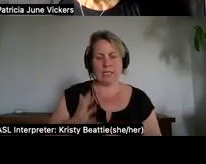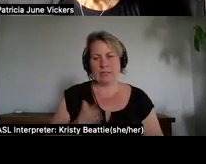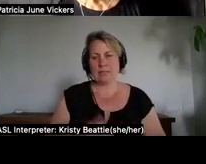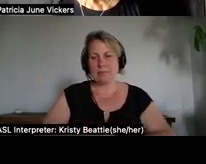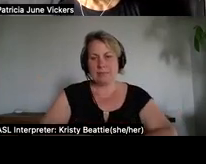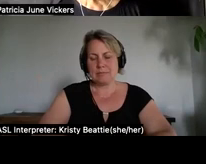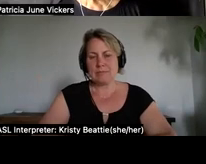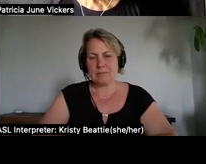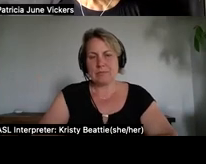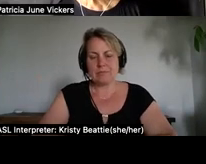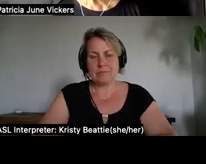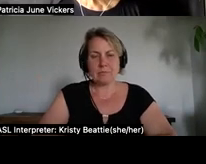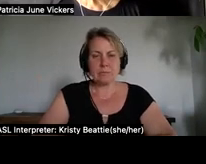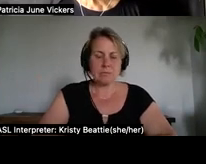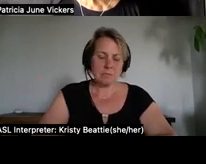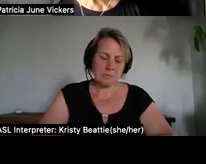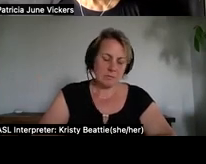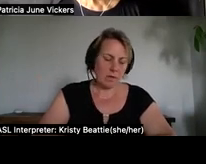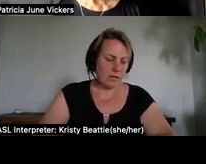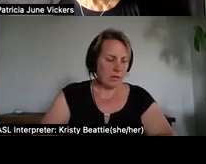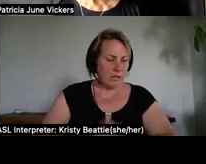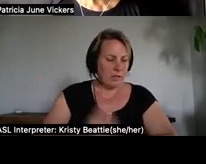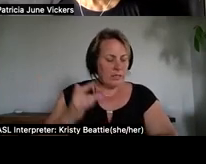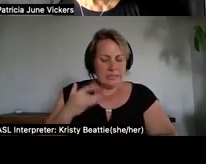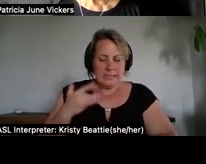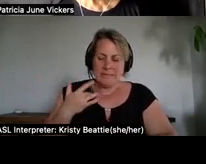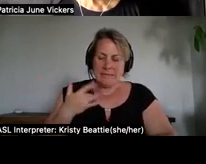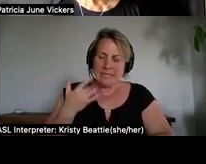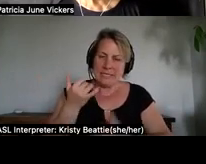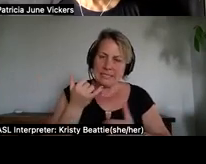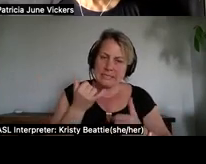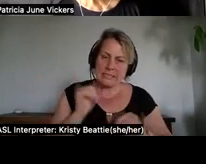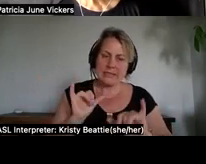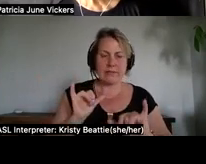i think that still we're seeing that